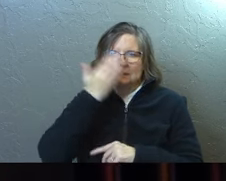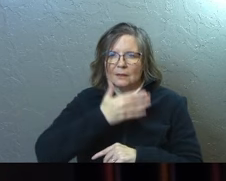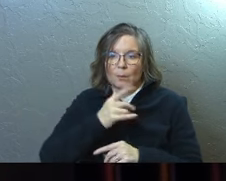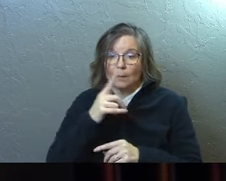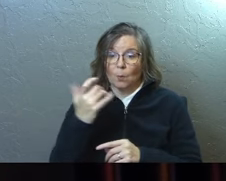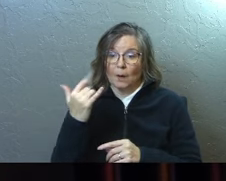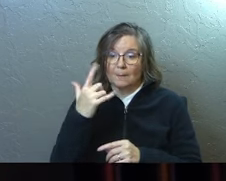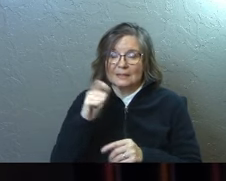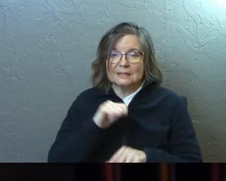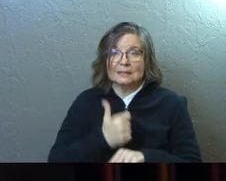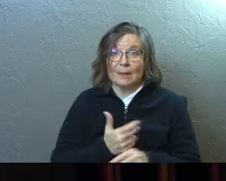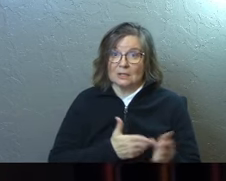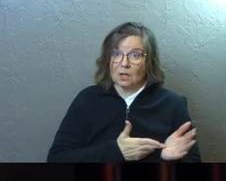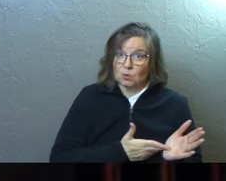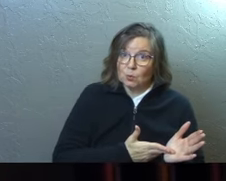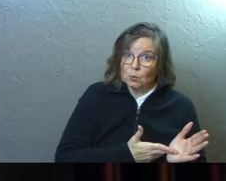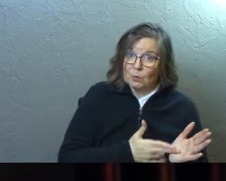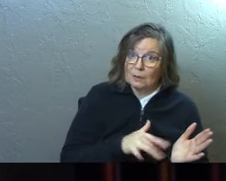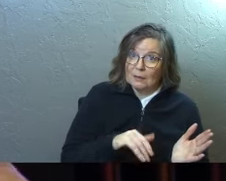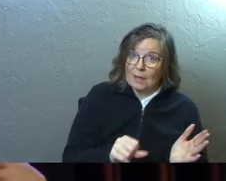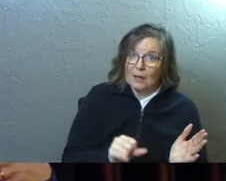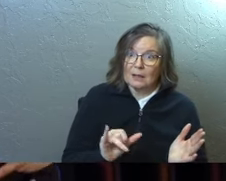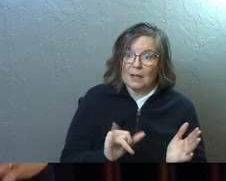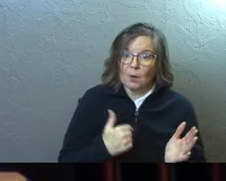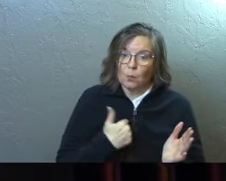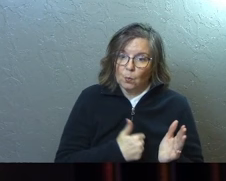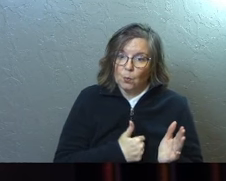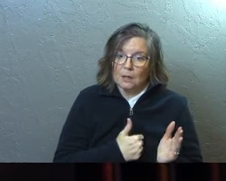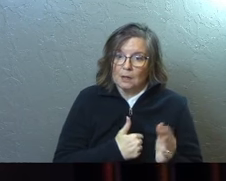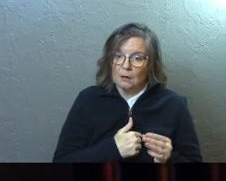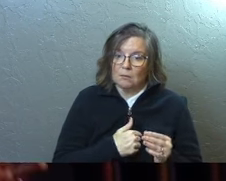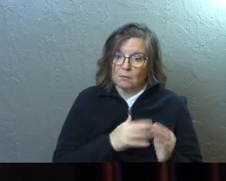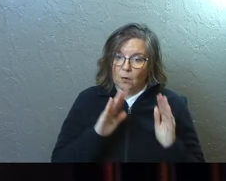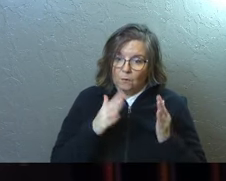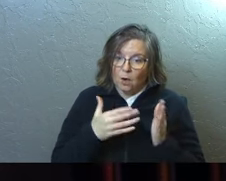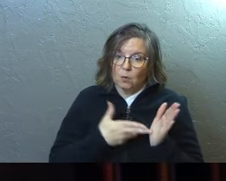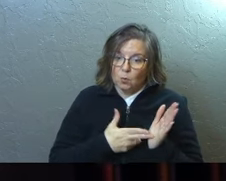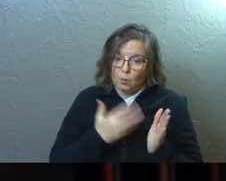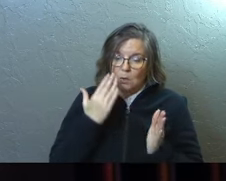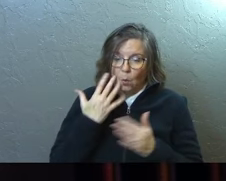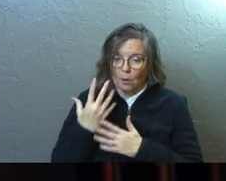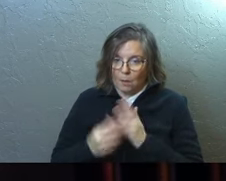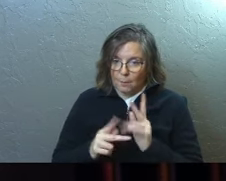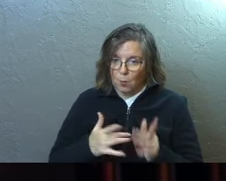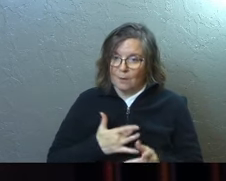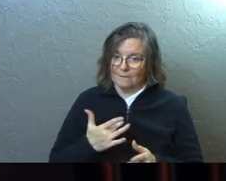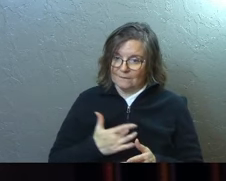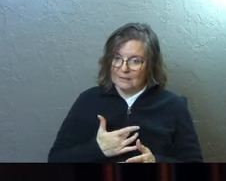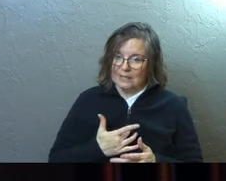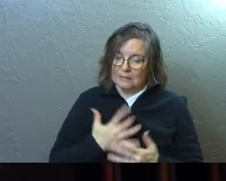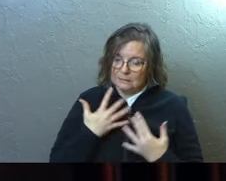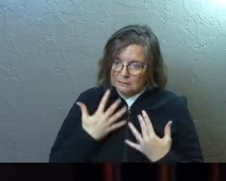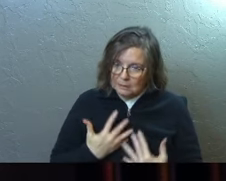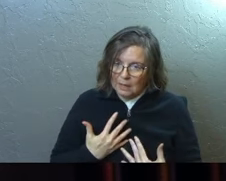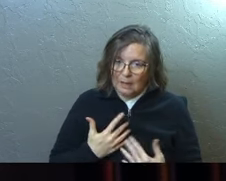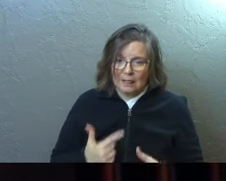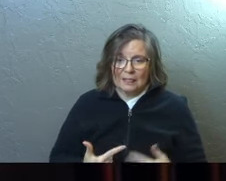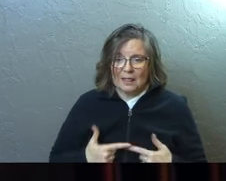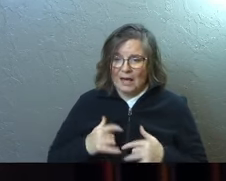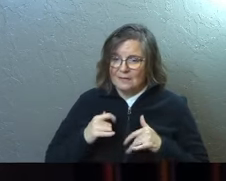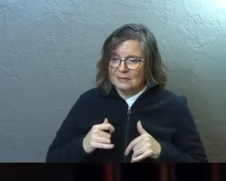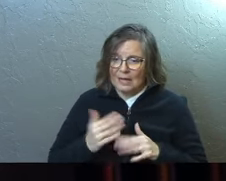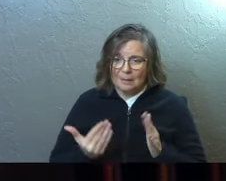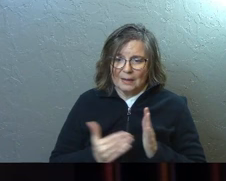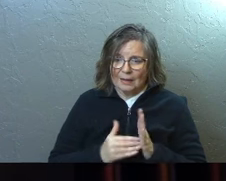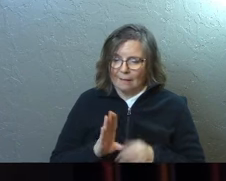it's based on truth. Yes? Like, we're about the truth that we've lost this person. We're feeling the feelings. Life's never going to be the same. This